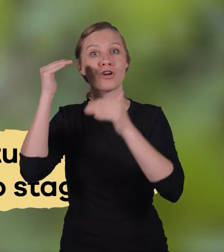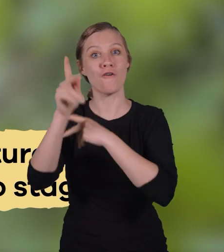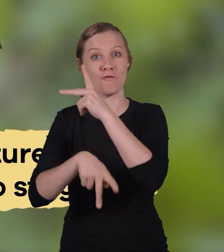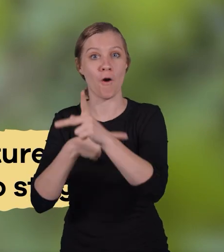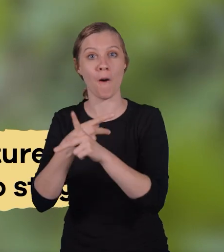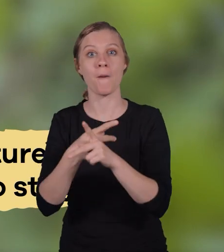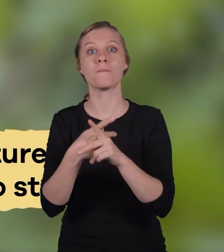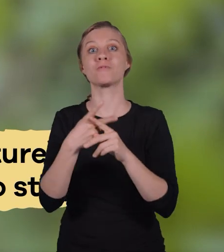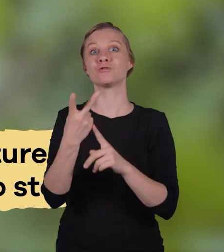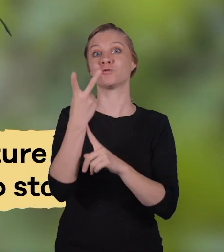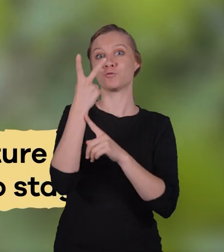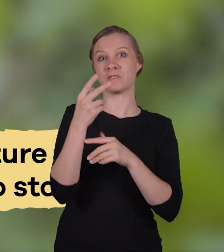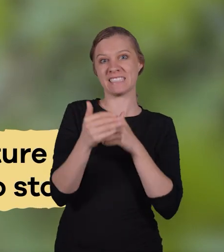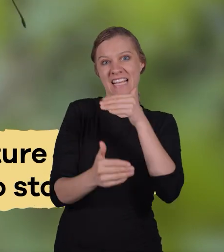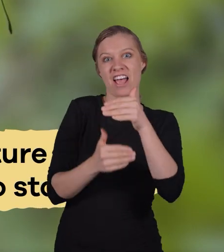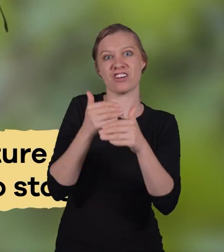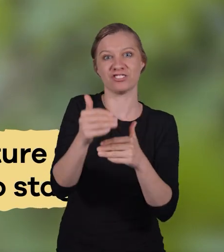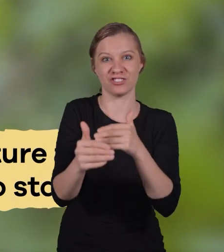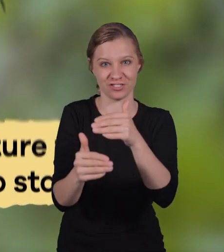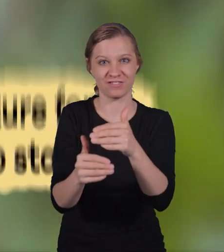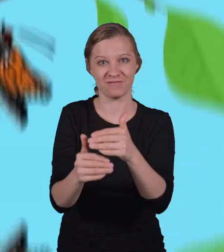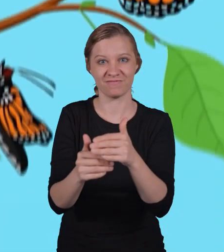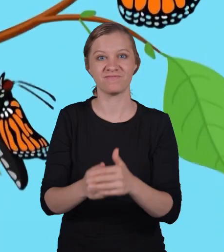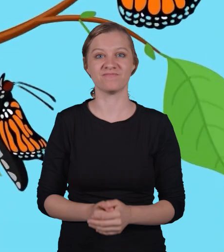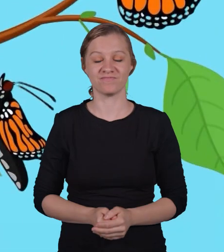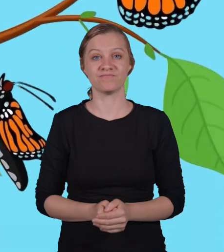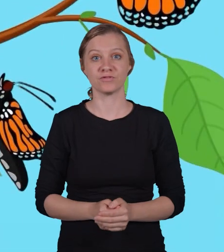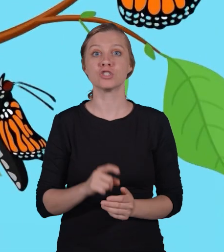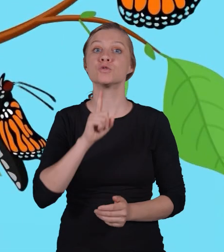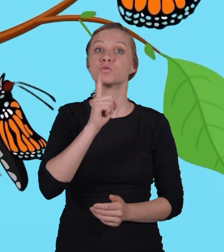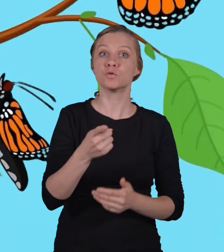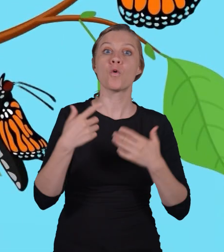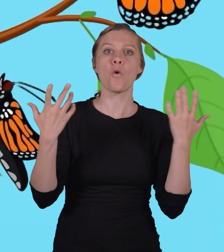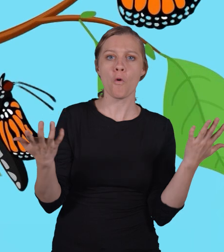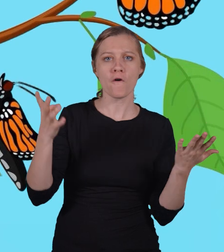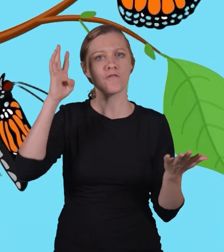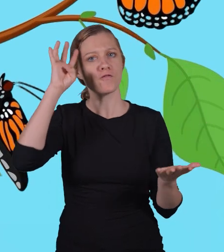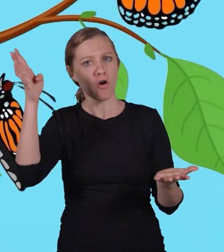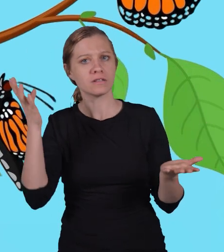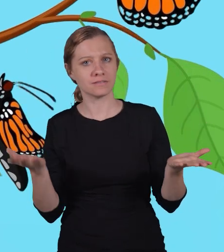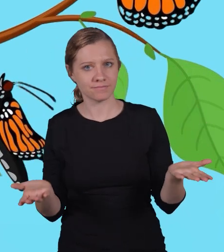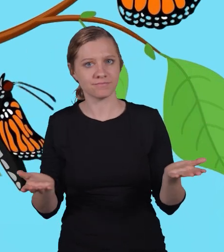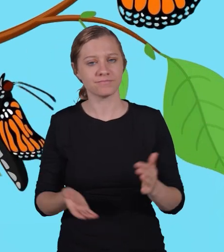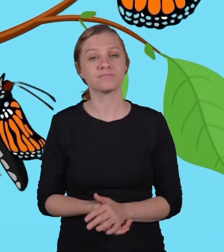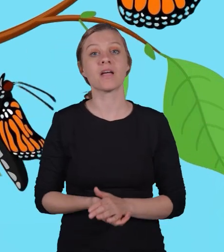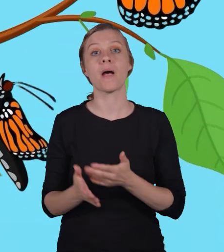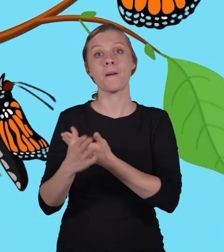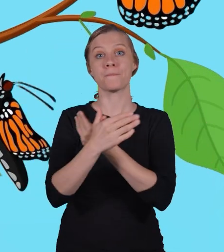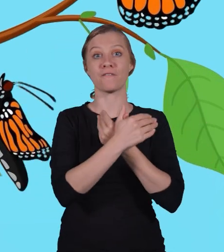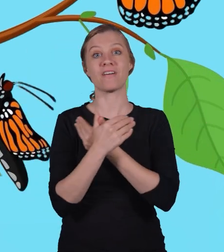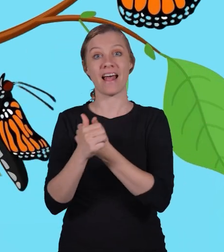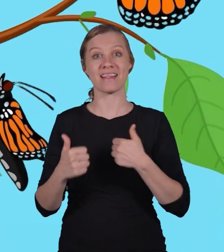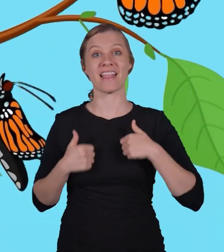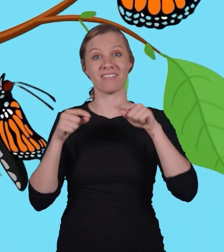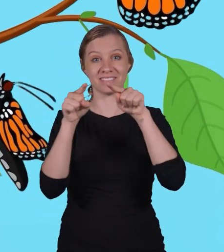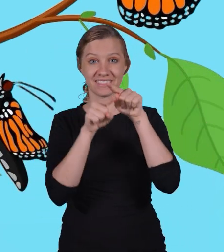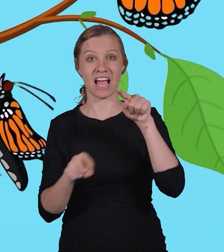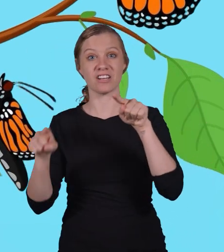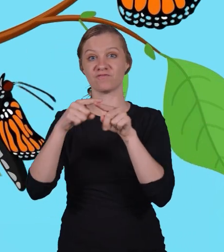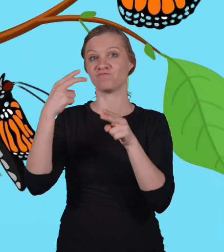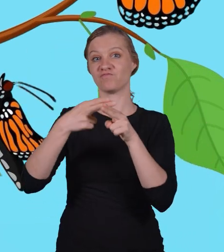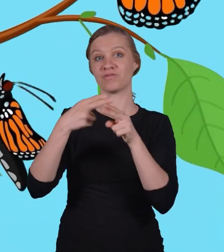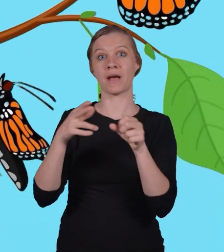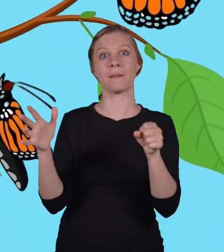form in more than two stages. True or False A Butterfly's Life Cycle